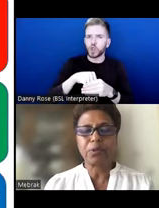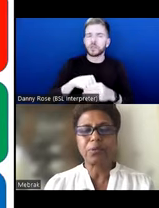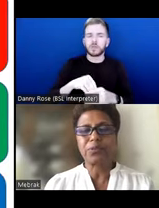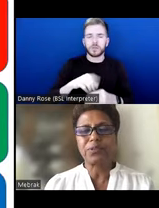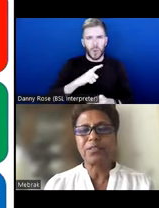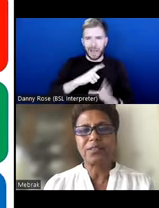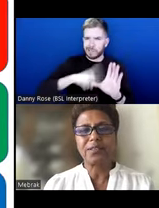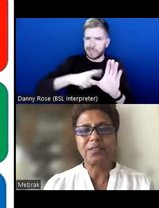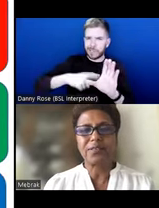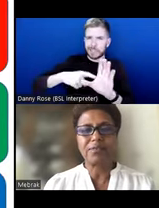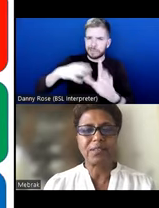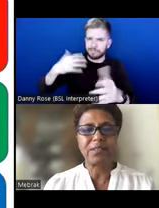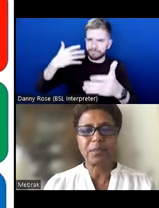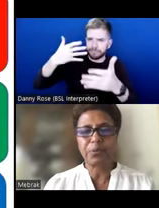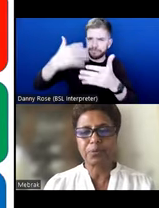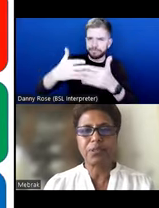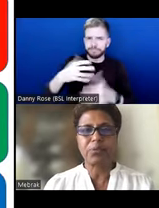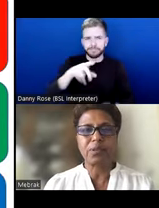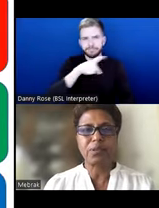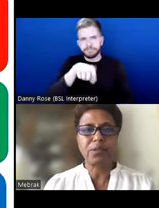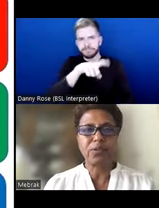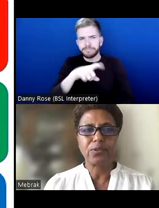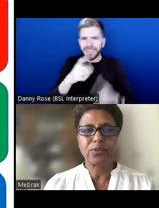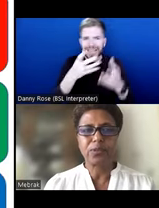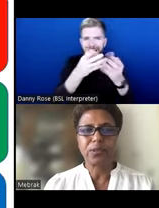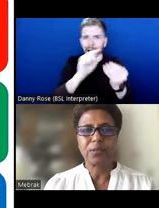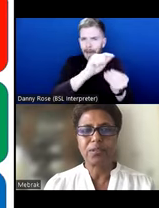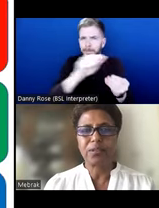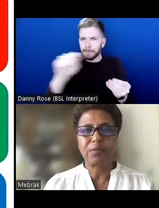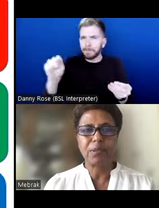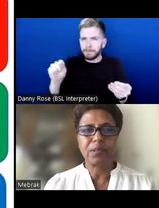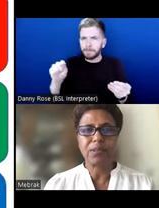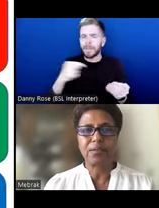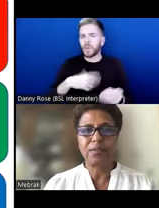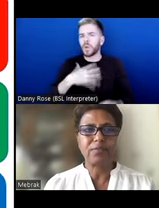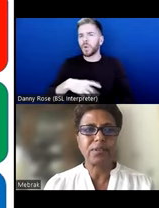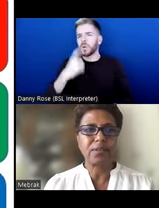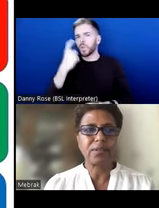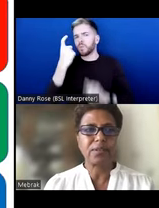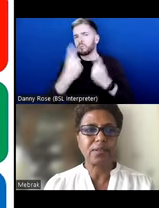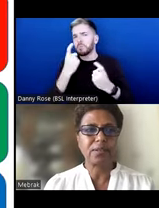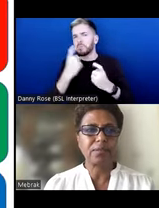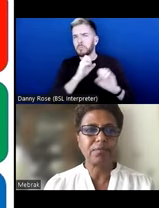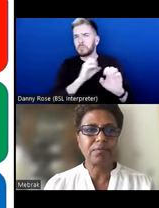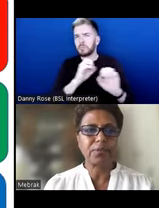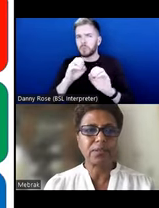are what we see as gaps, which I will talk in my second